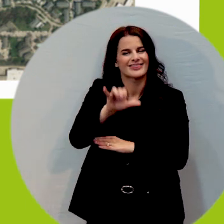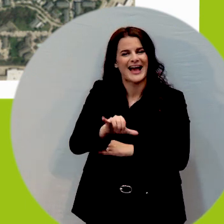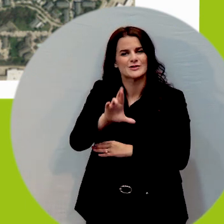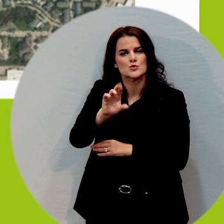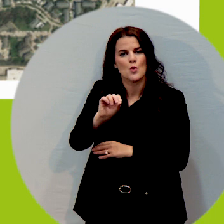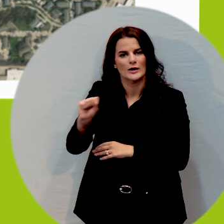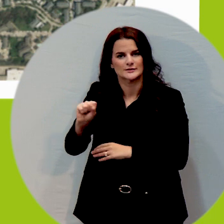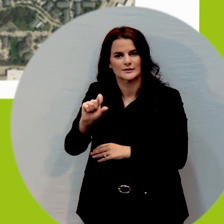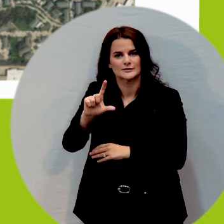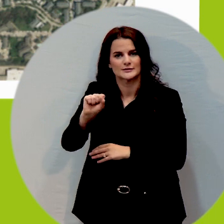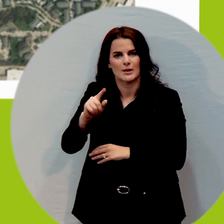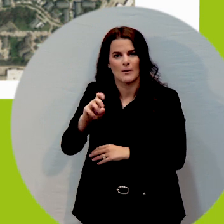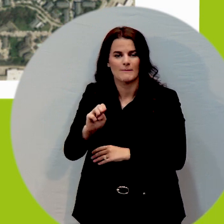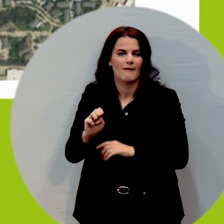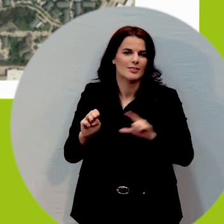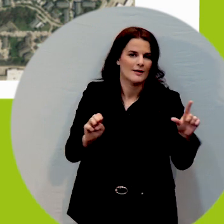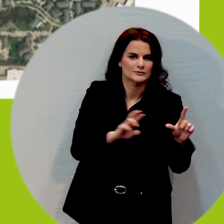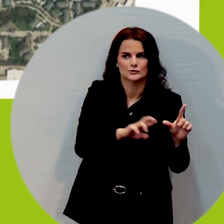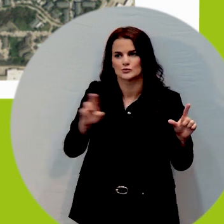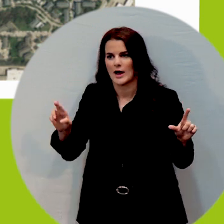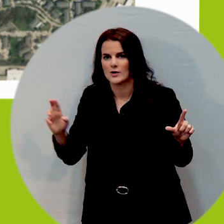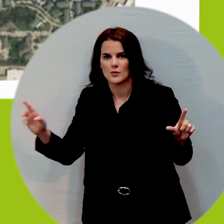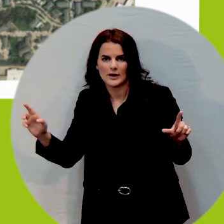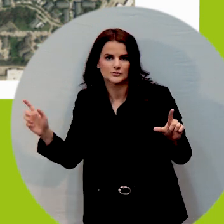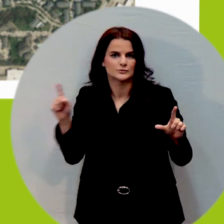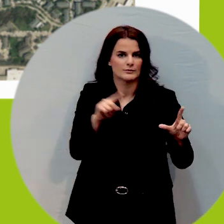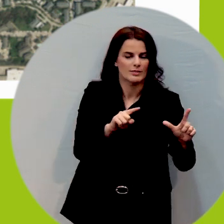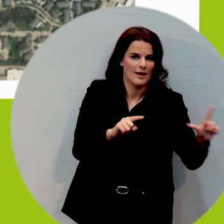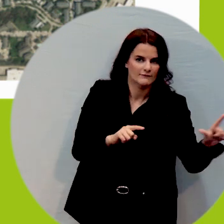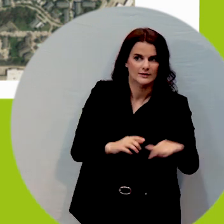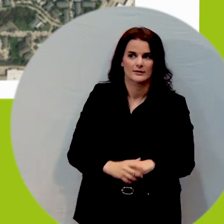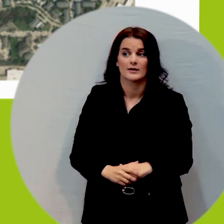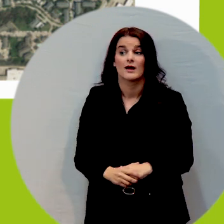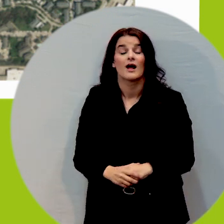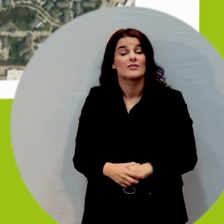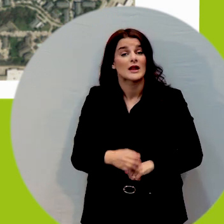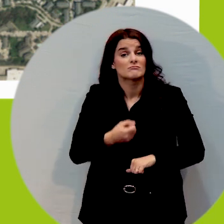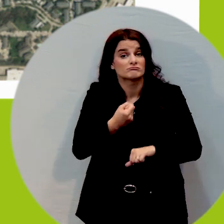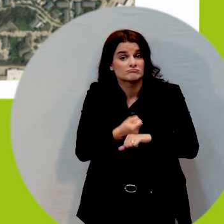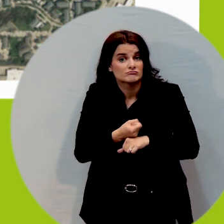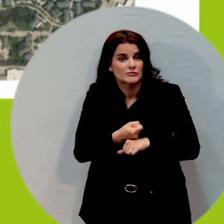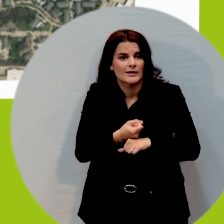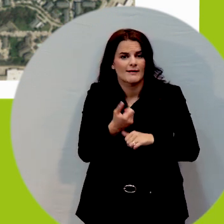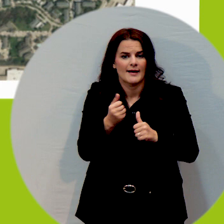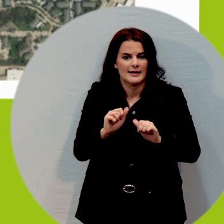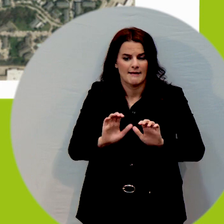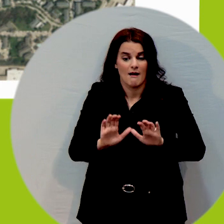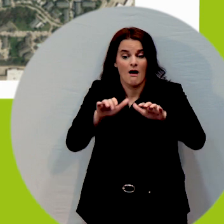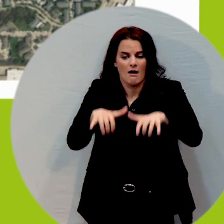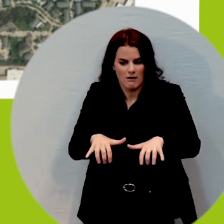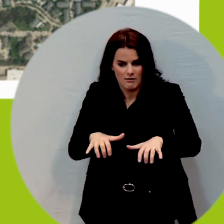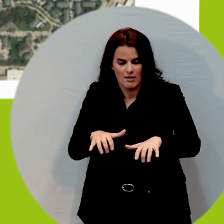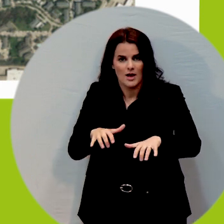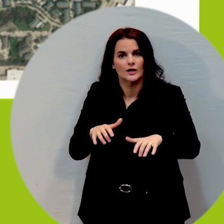Uneven concrete. So if there was any heaving or potential items that could pose issues for someone using a mobility